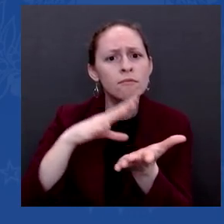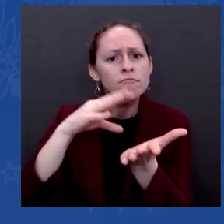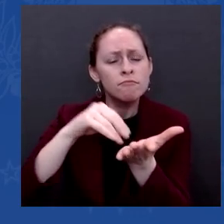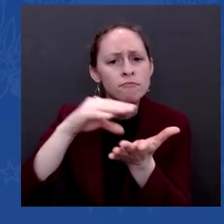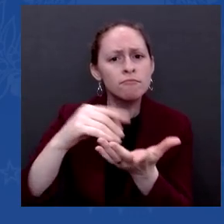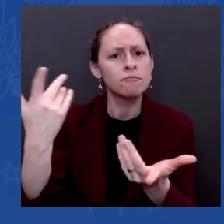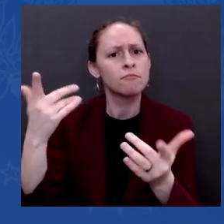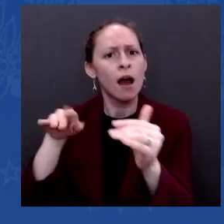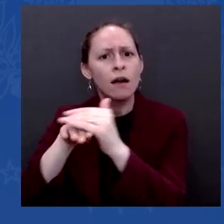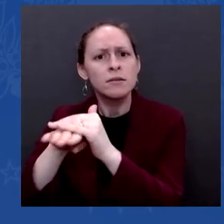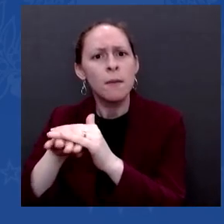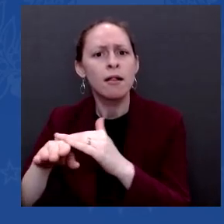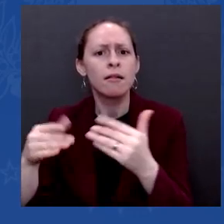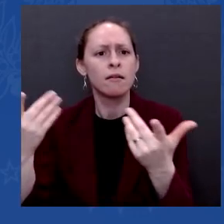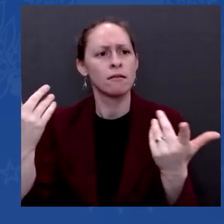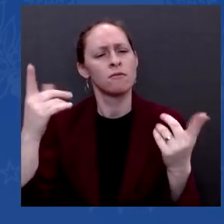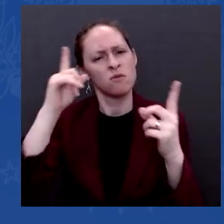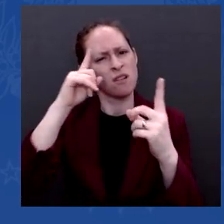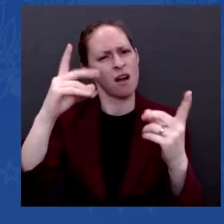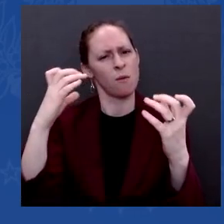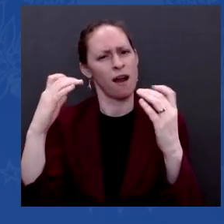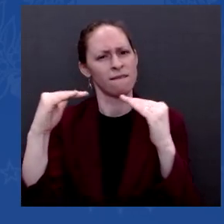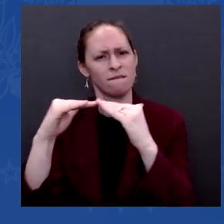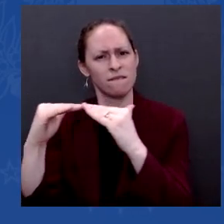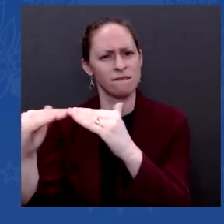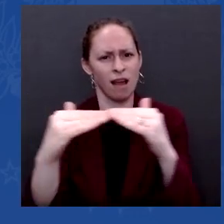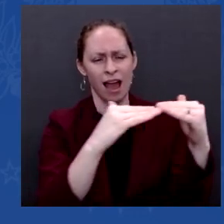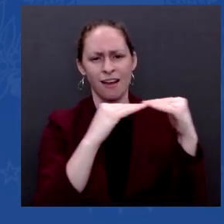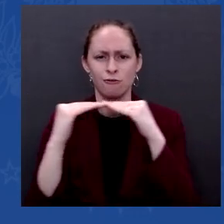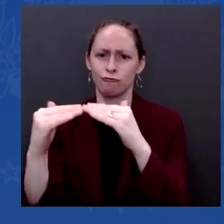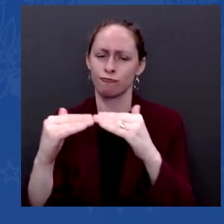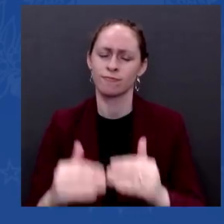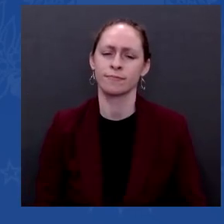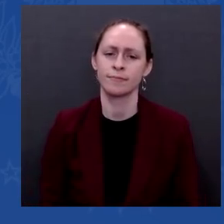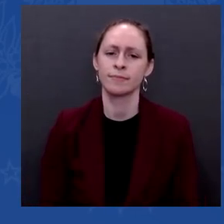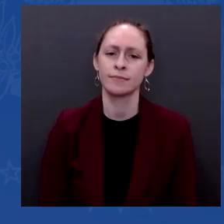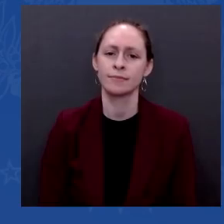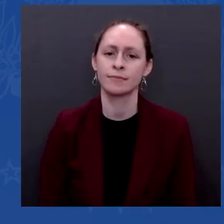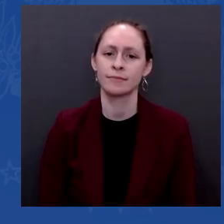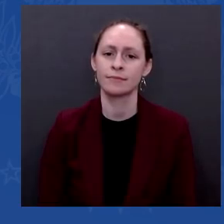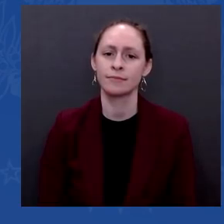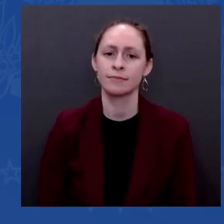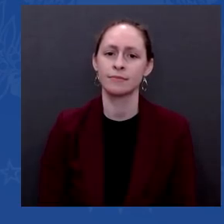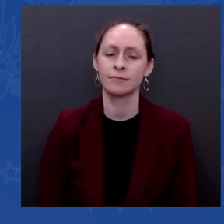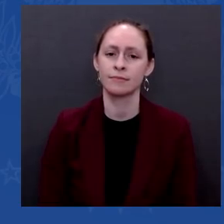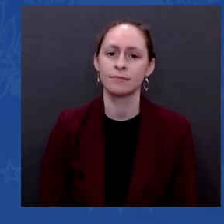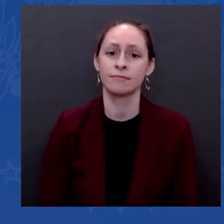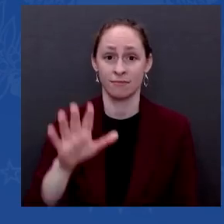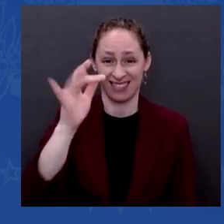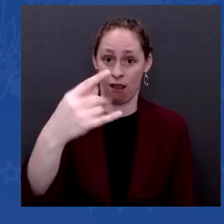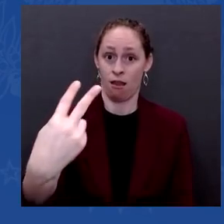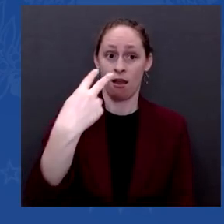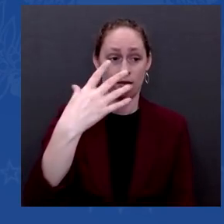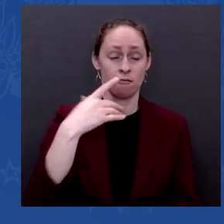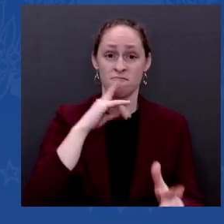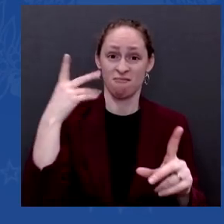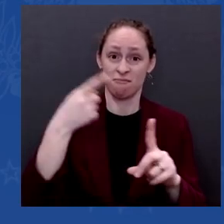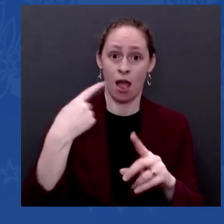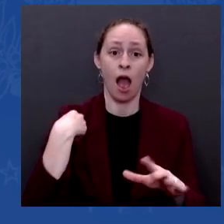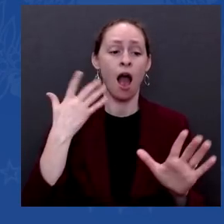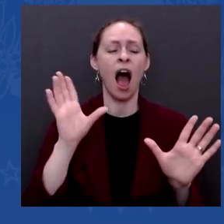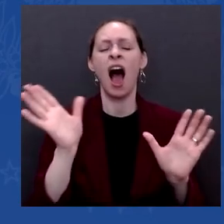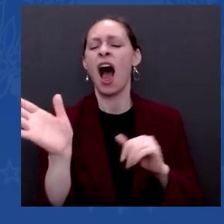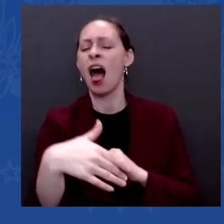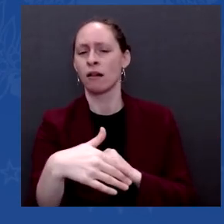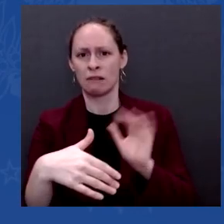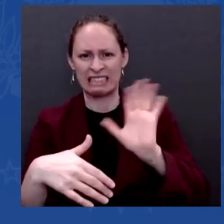can afford to do that. We can — we can't afford not to do it. So I tell my Republican friends, here I come. This is going to be